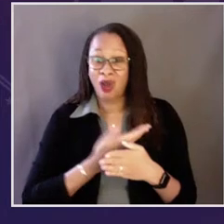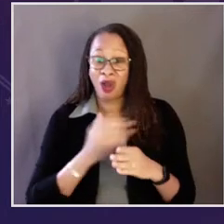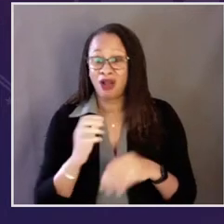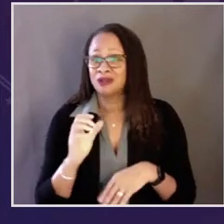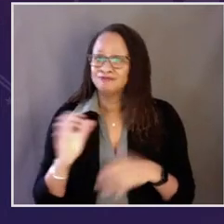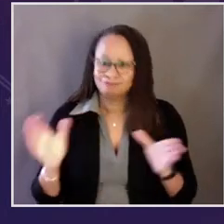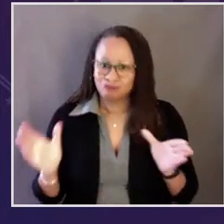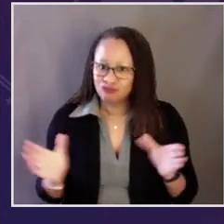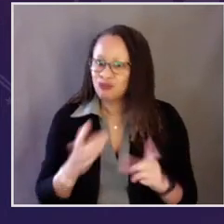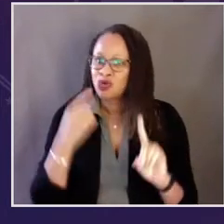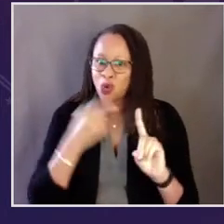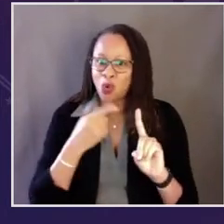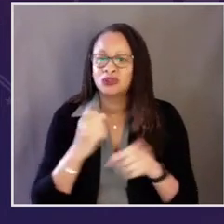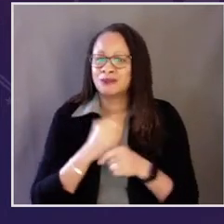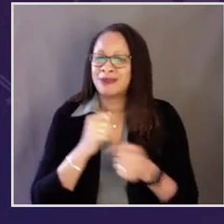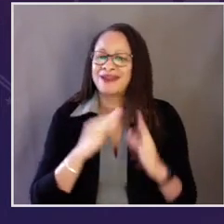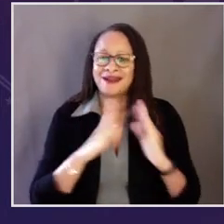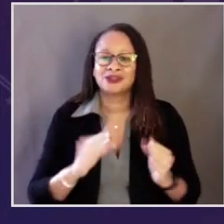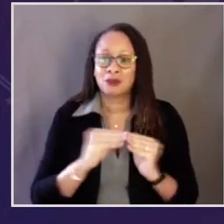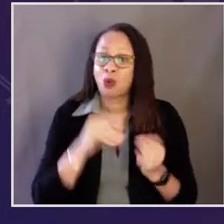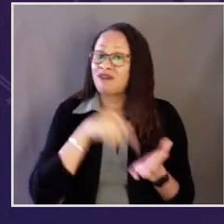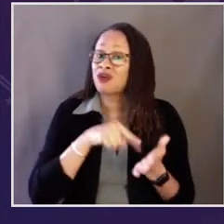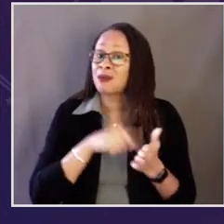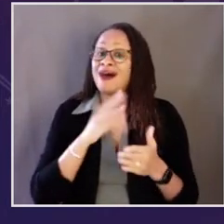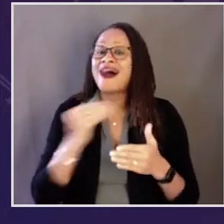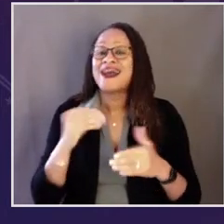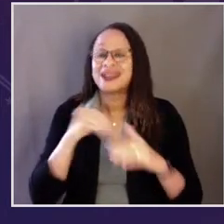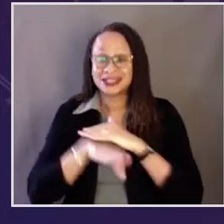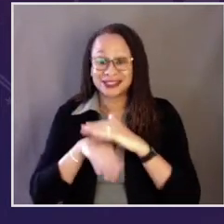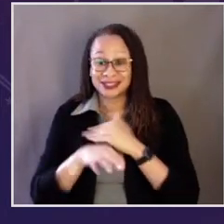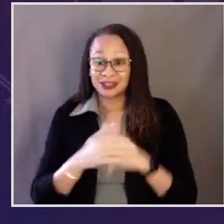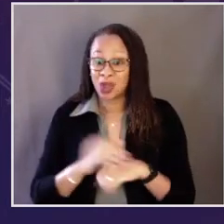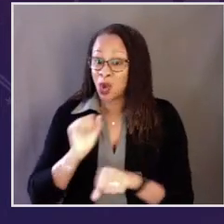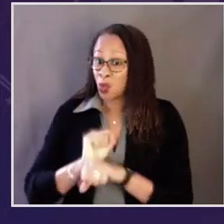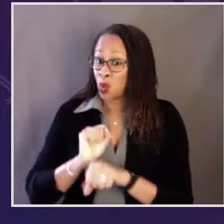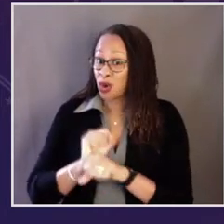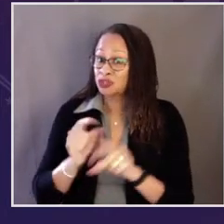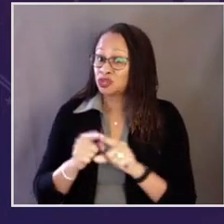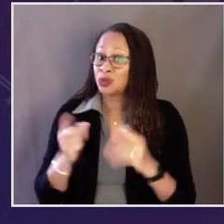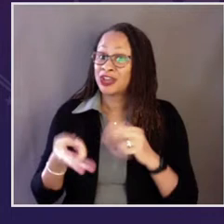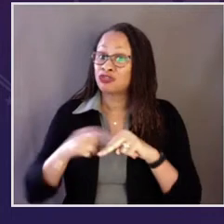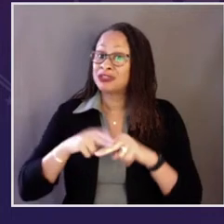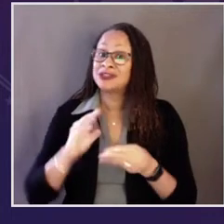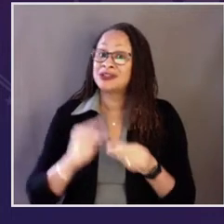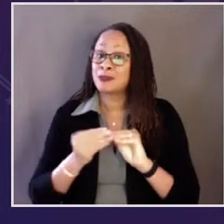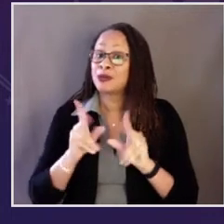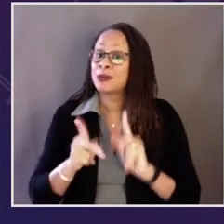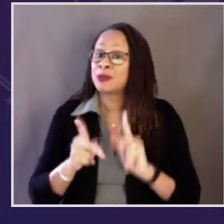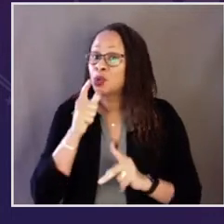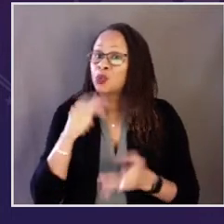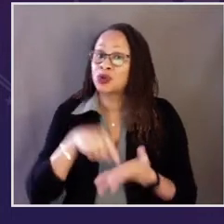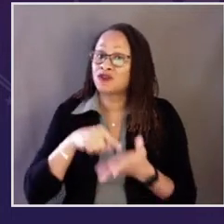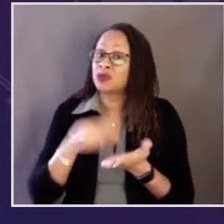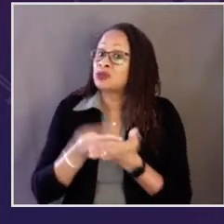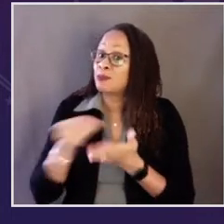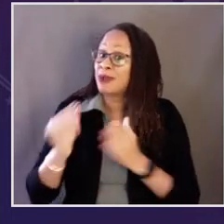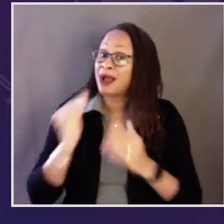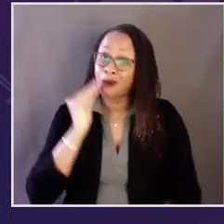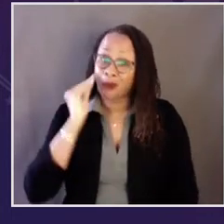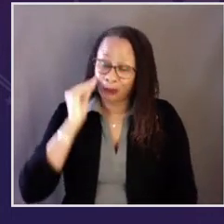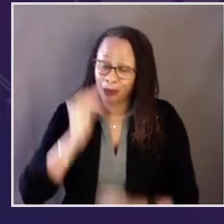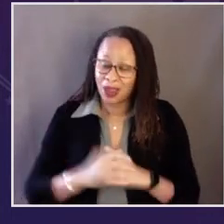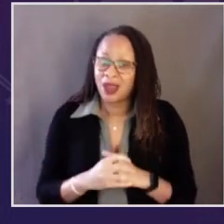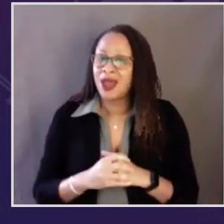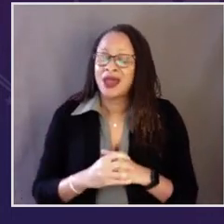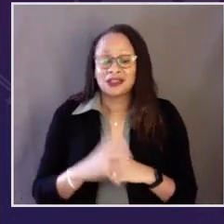you'll see that she's going to lead our charge to make housing more affordable and accessible. She'll work to increase homeownership